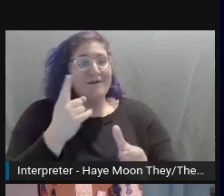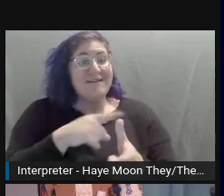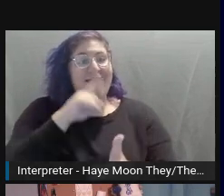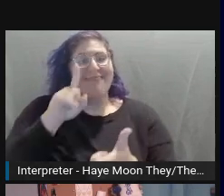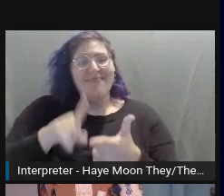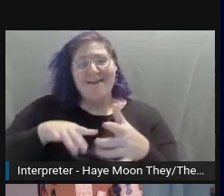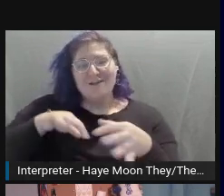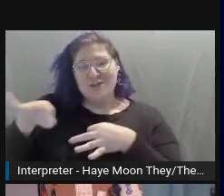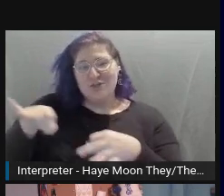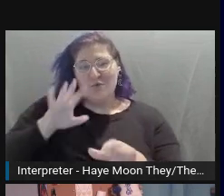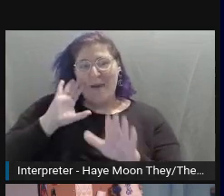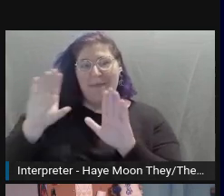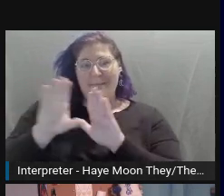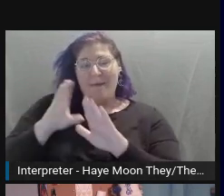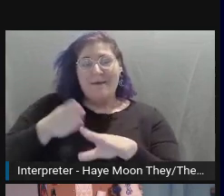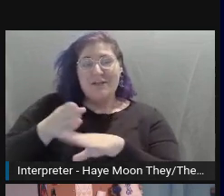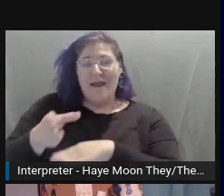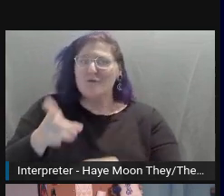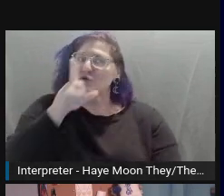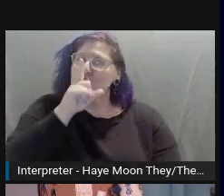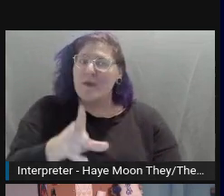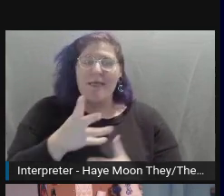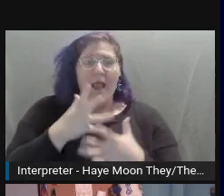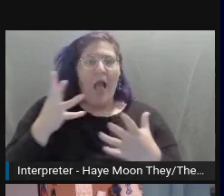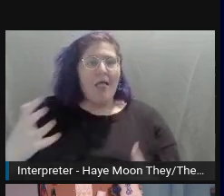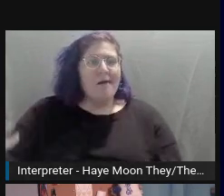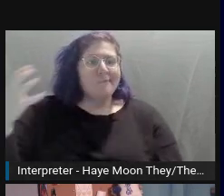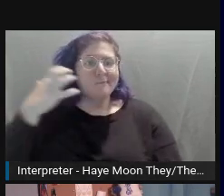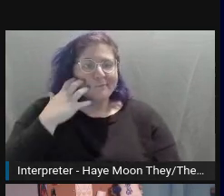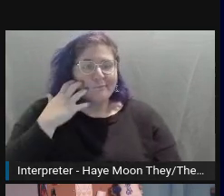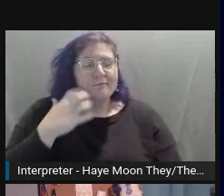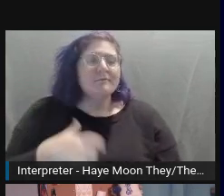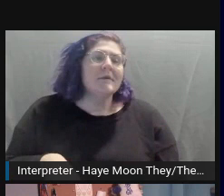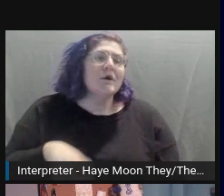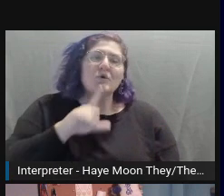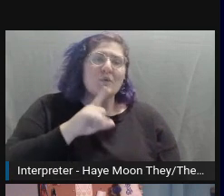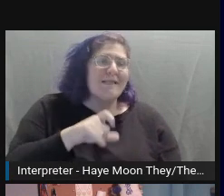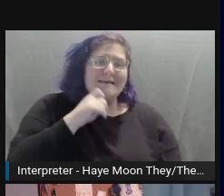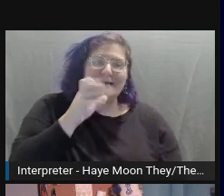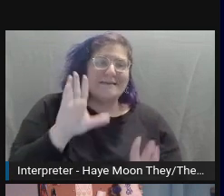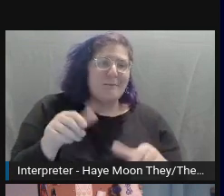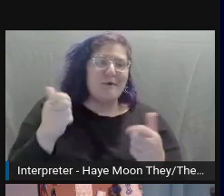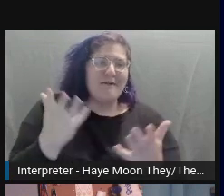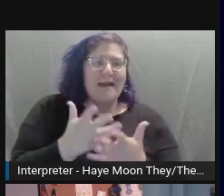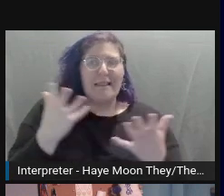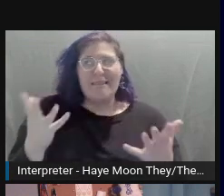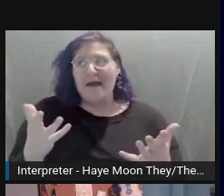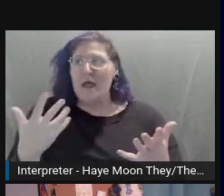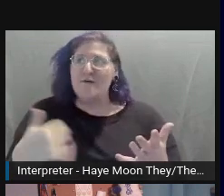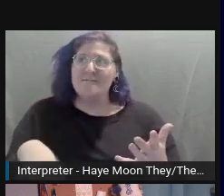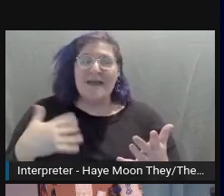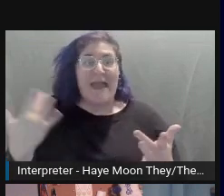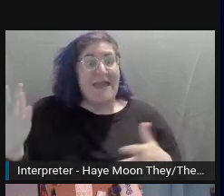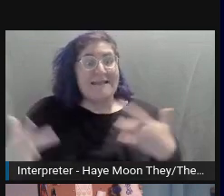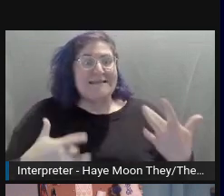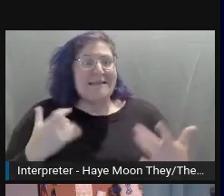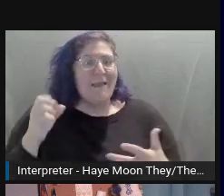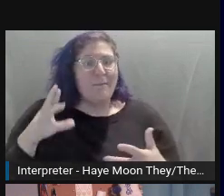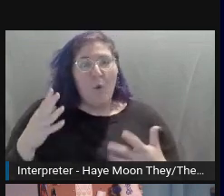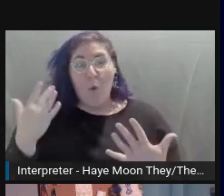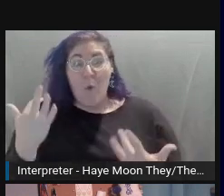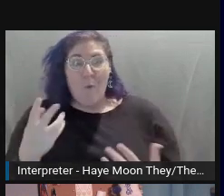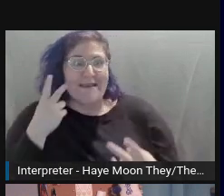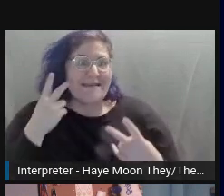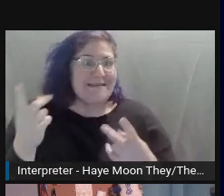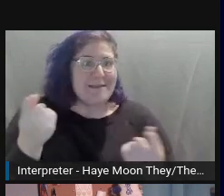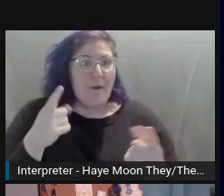text. And while this method doesn't provide as much suspense or anticipation, it allows a screen reader user to decide if they want to hear the description